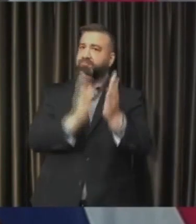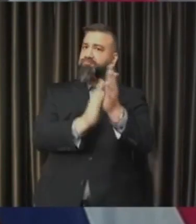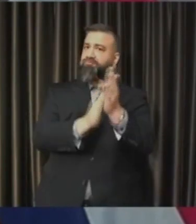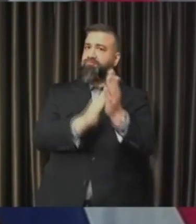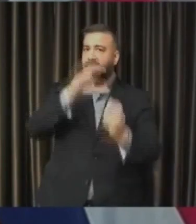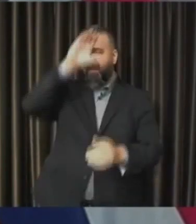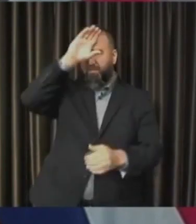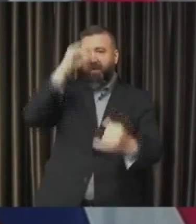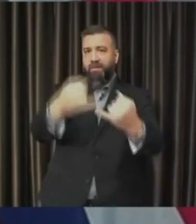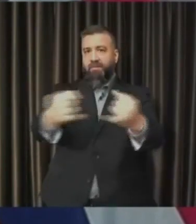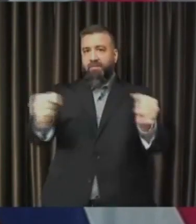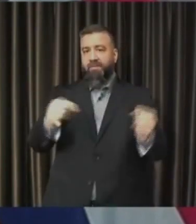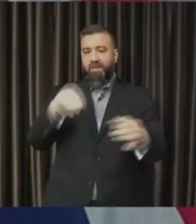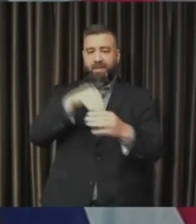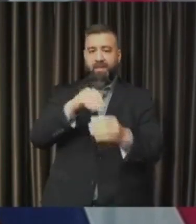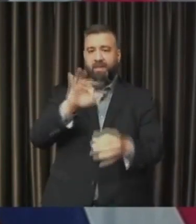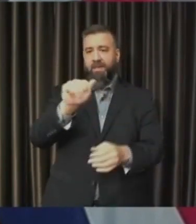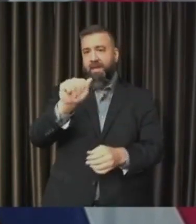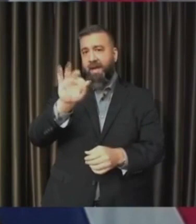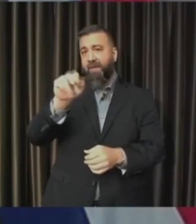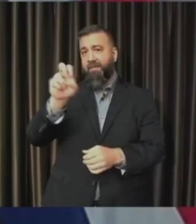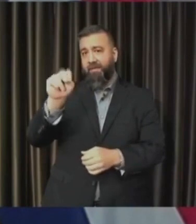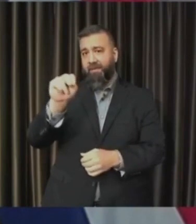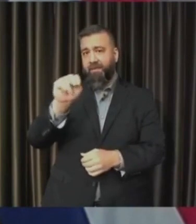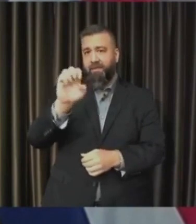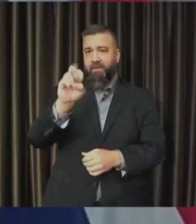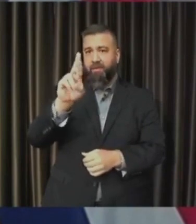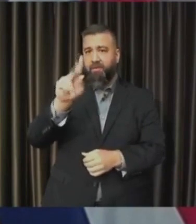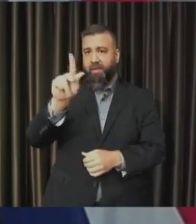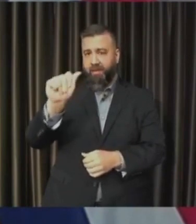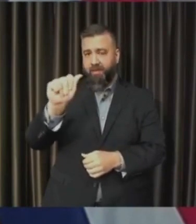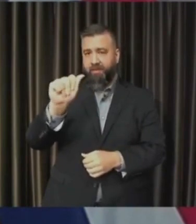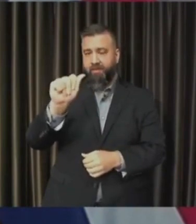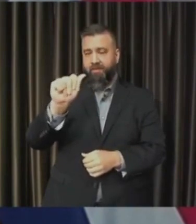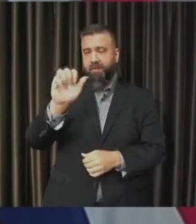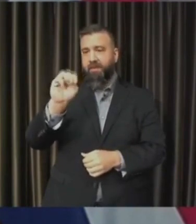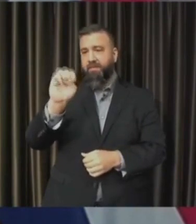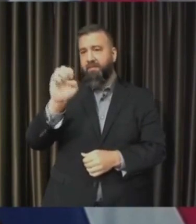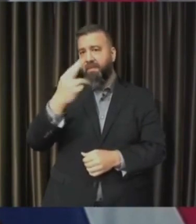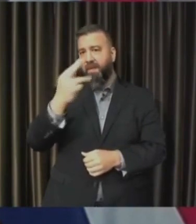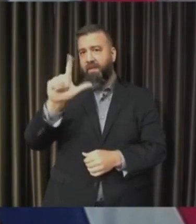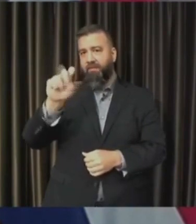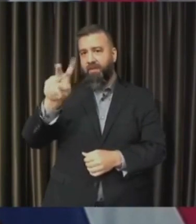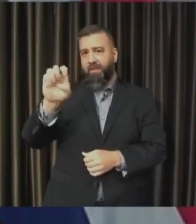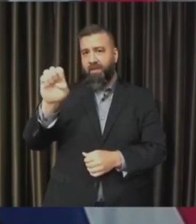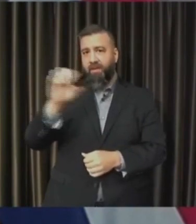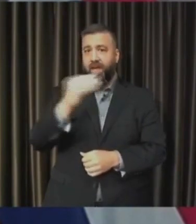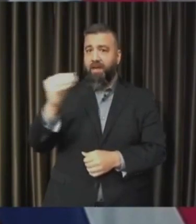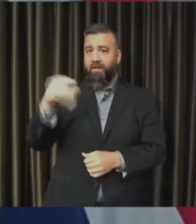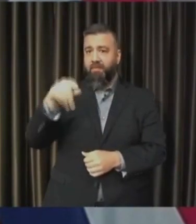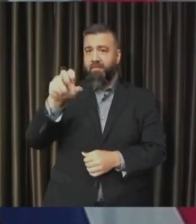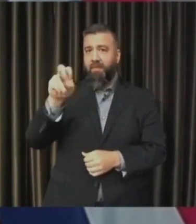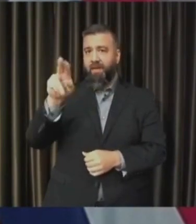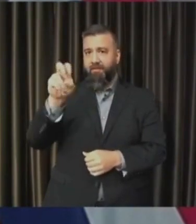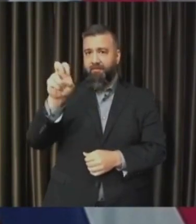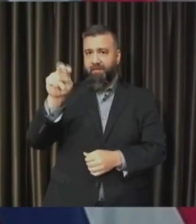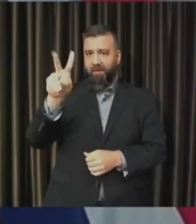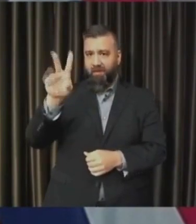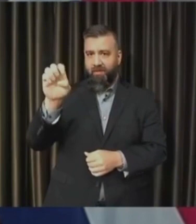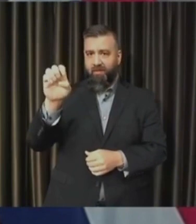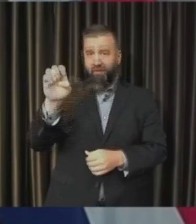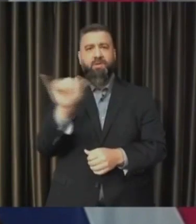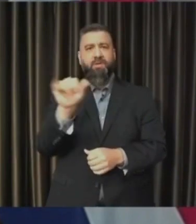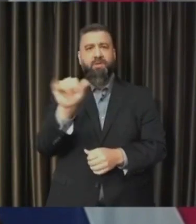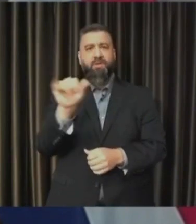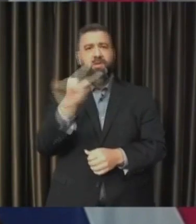districts in Afton, Eureka, Melville, and Pattonville, along with the Richmond Heights Fire Department. We could not do this without